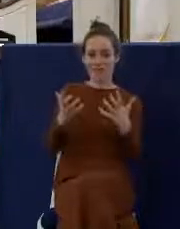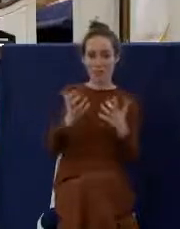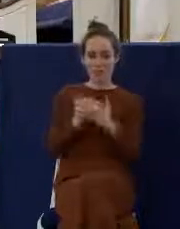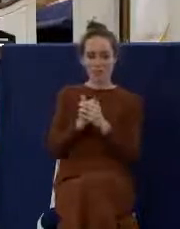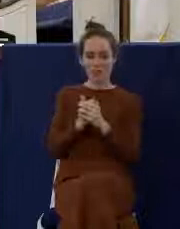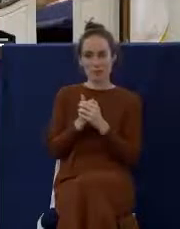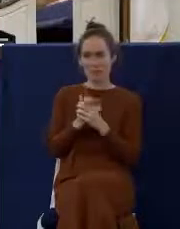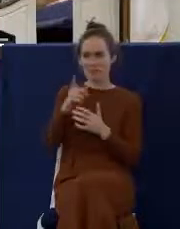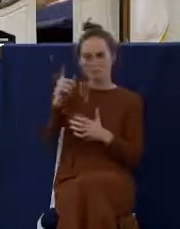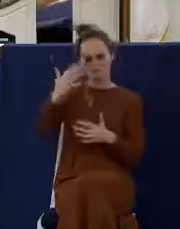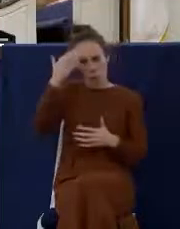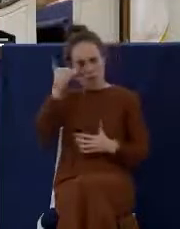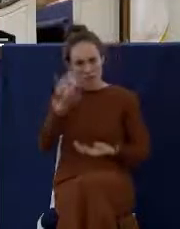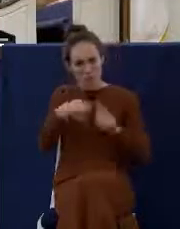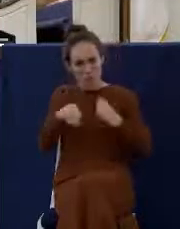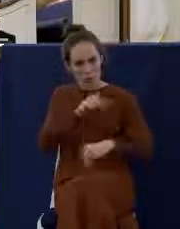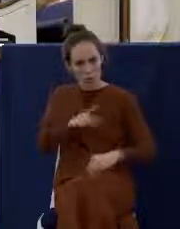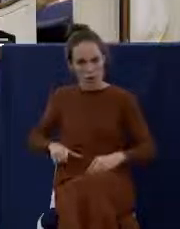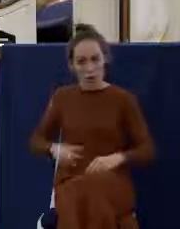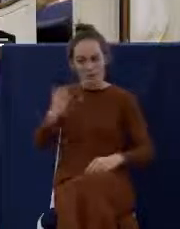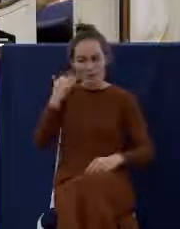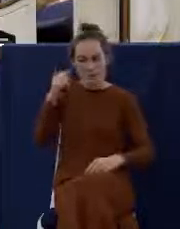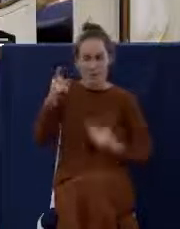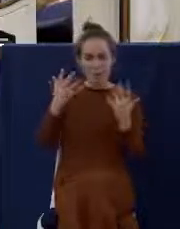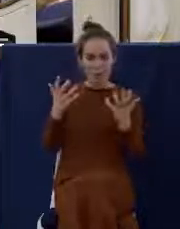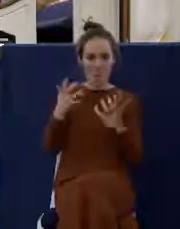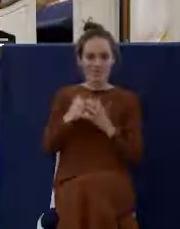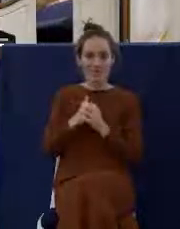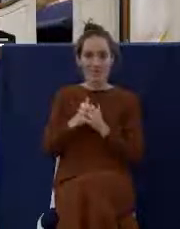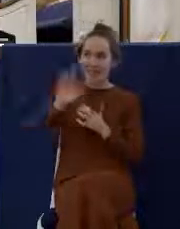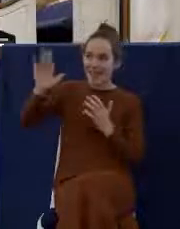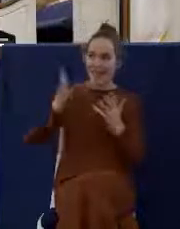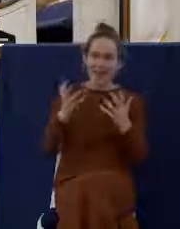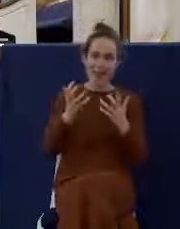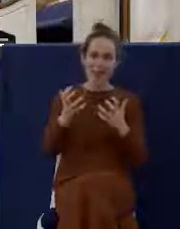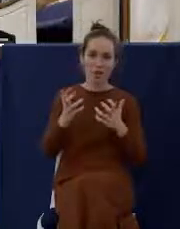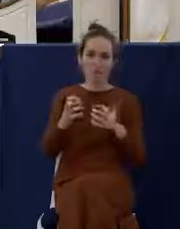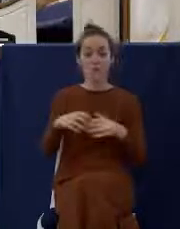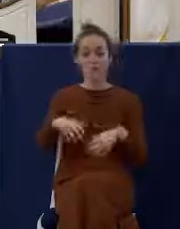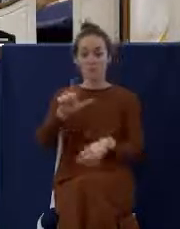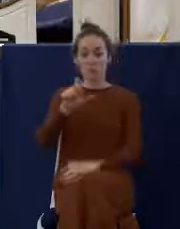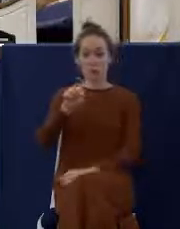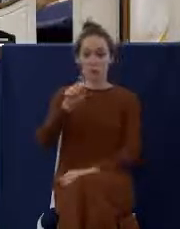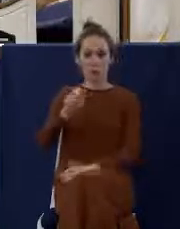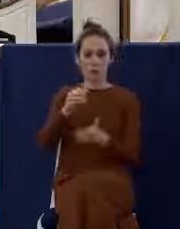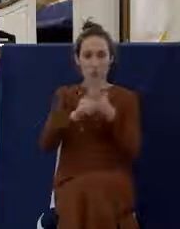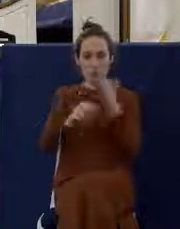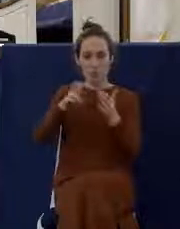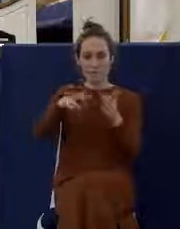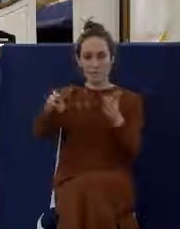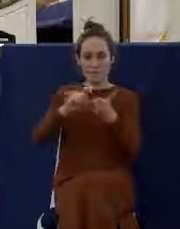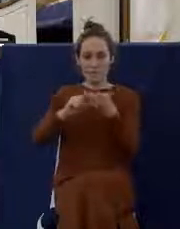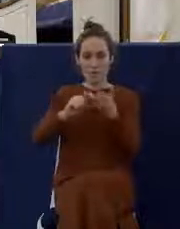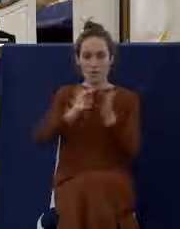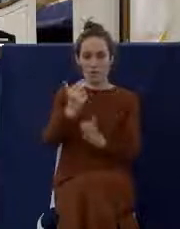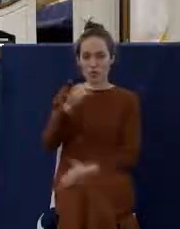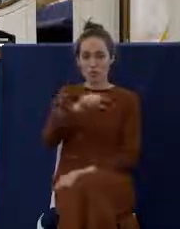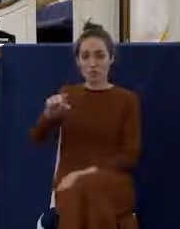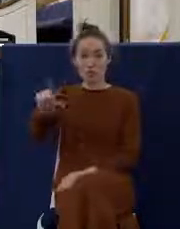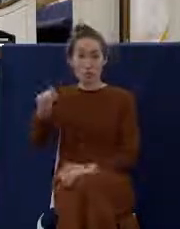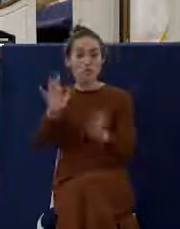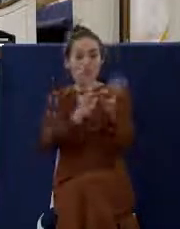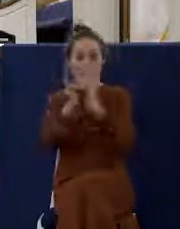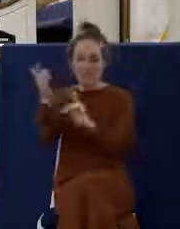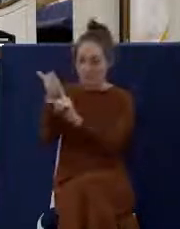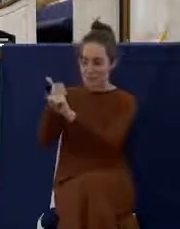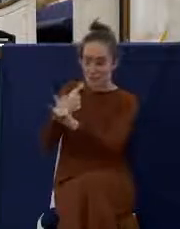what the Lord Jesus wants. This is his desire. In Luke 22, verses 14 to 20, at the first Lord's Supper, Jesus said, I